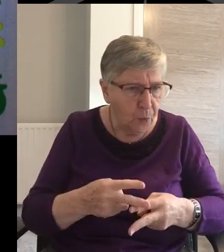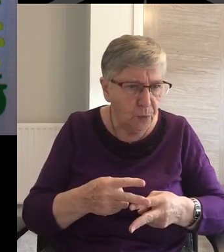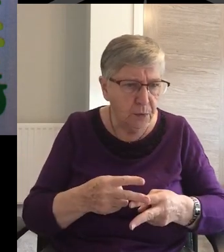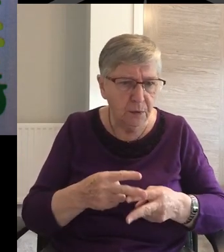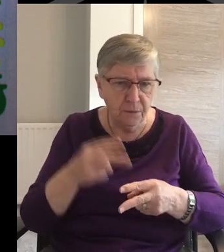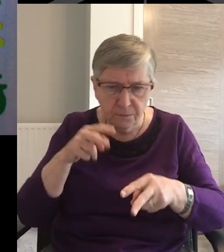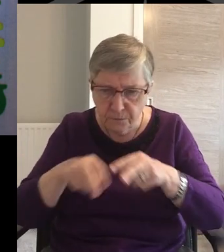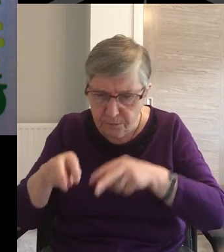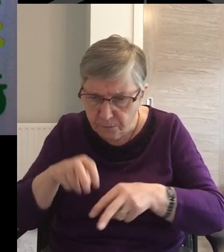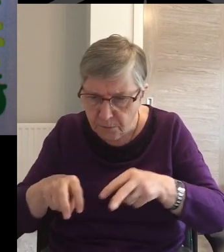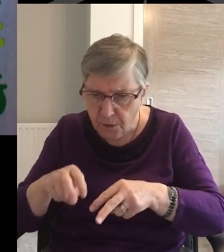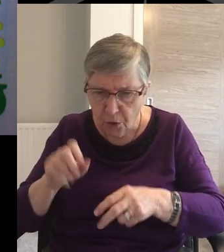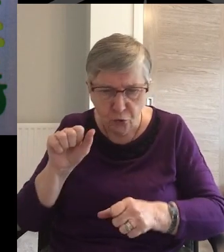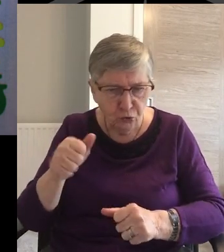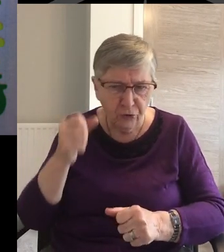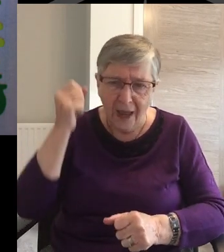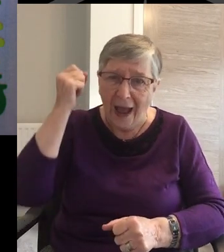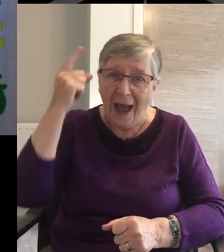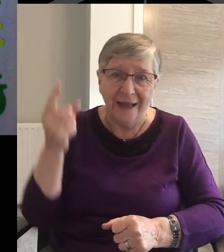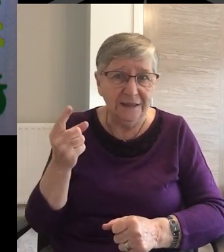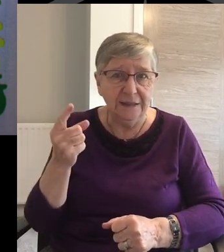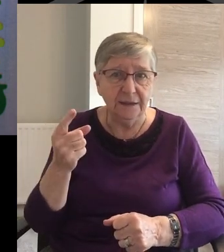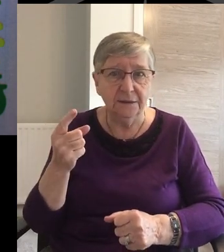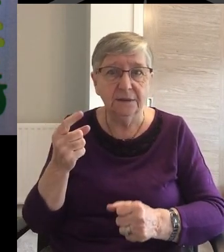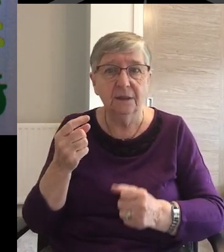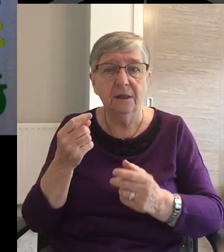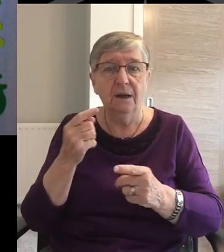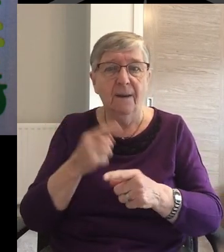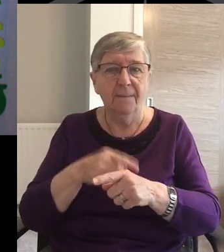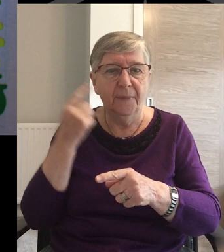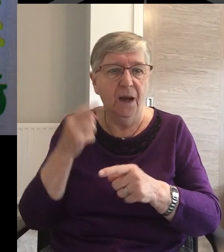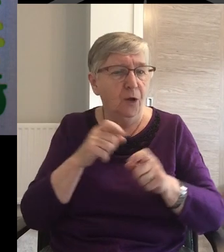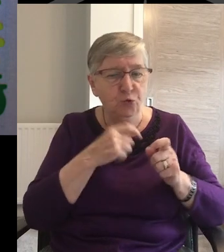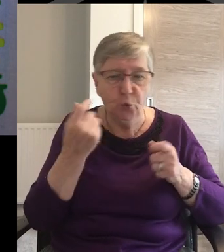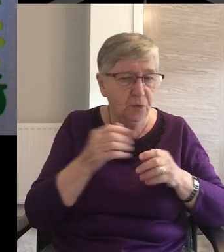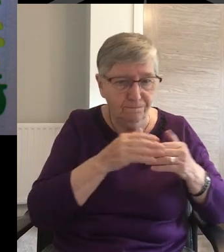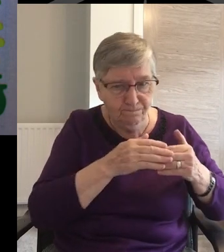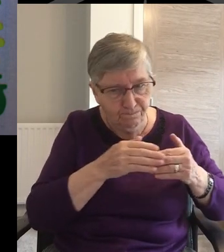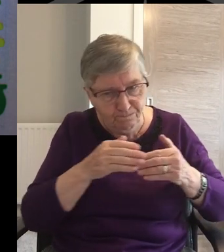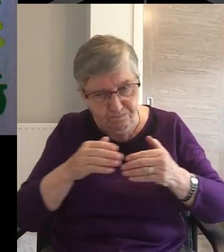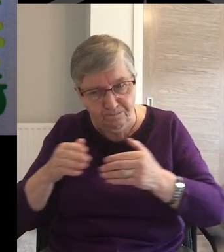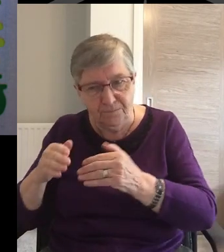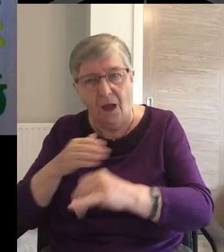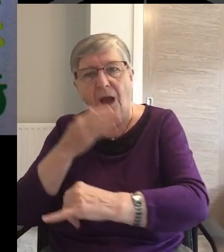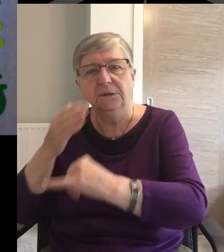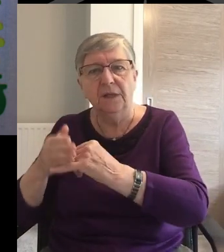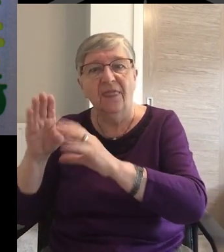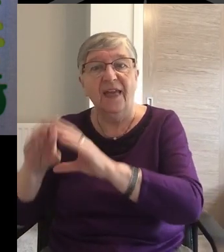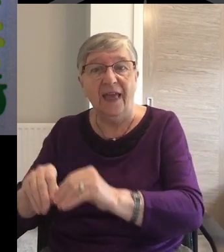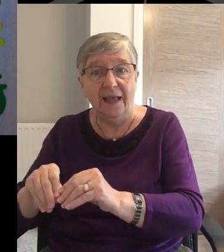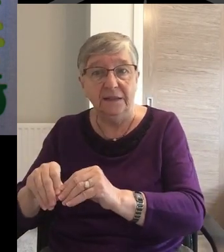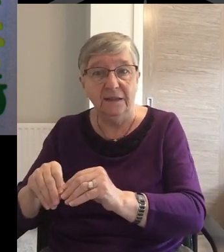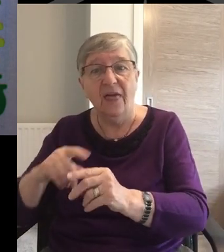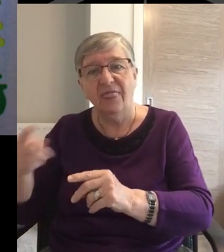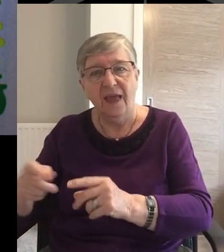ideas But don't press on regardless To get to the end of a project And move on to the next one